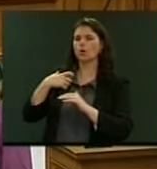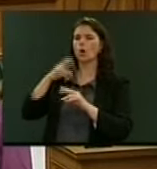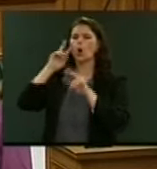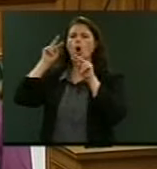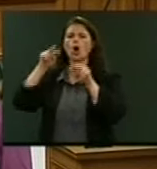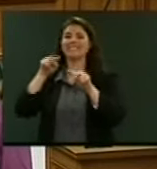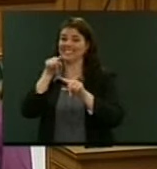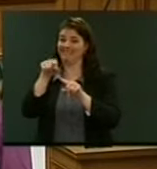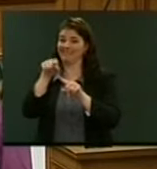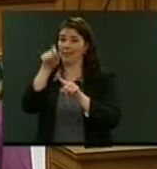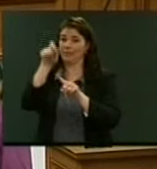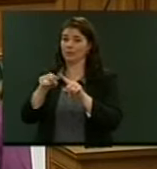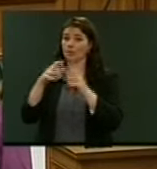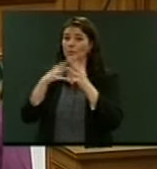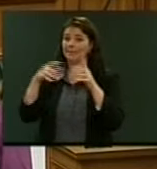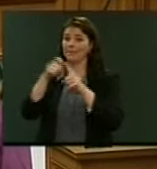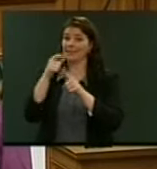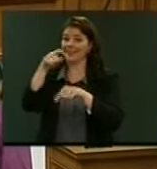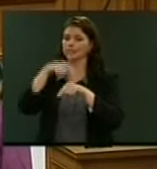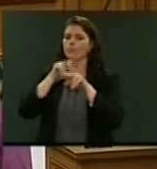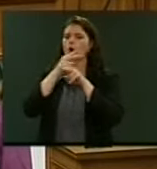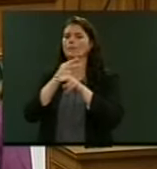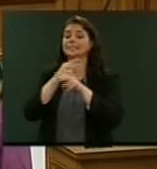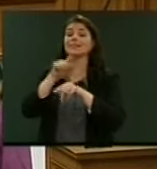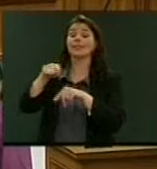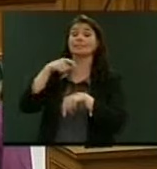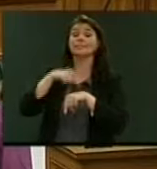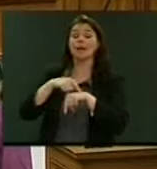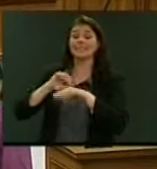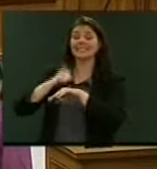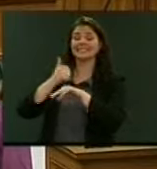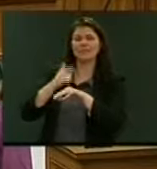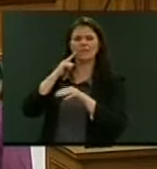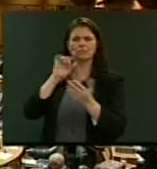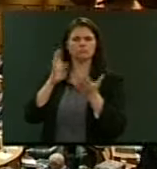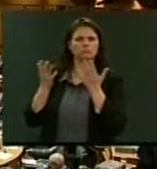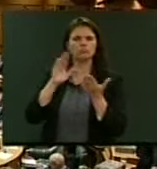by the Minister at the time, Winston Peters, strikes about the right balance.